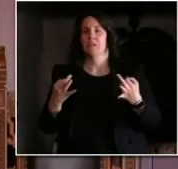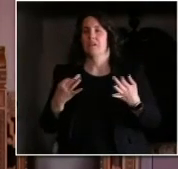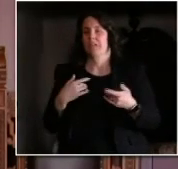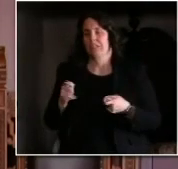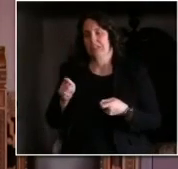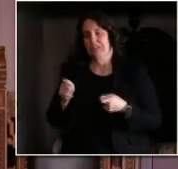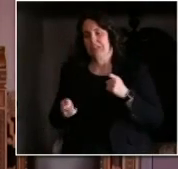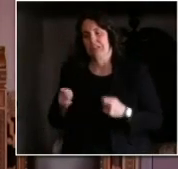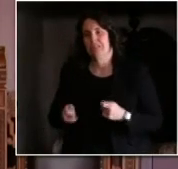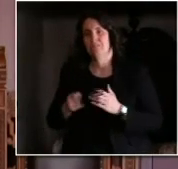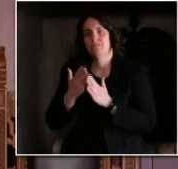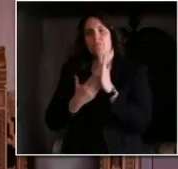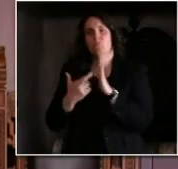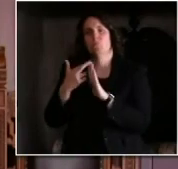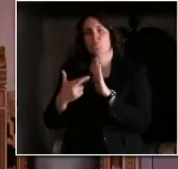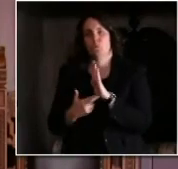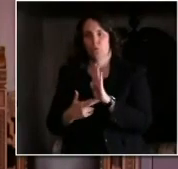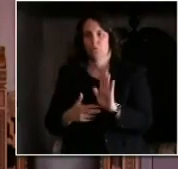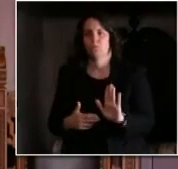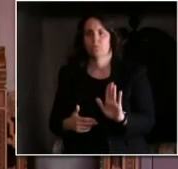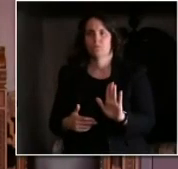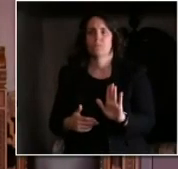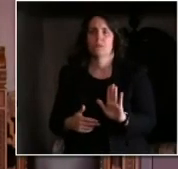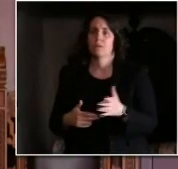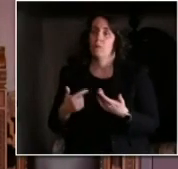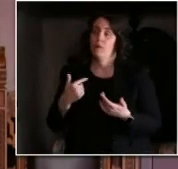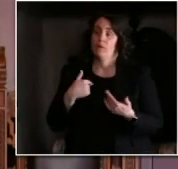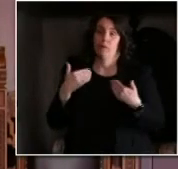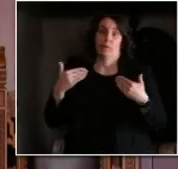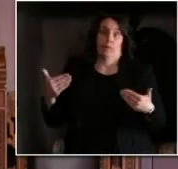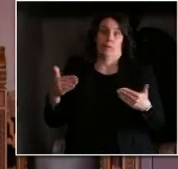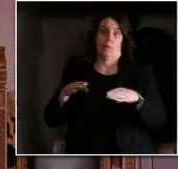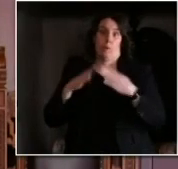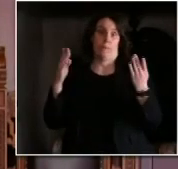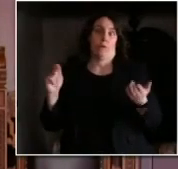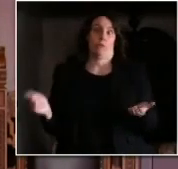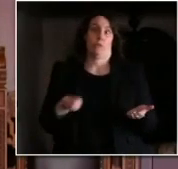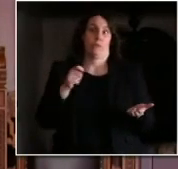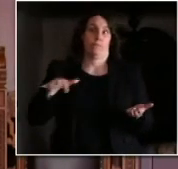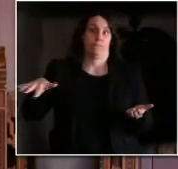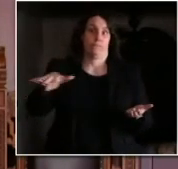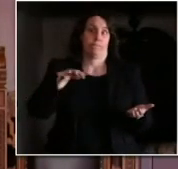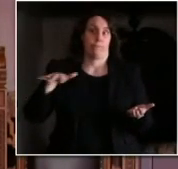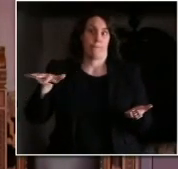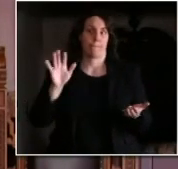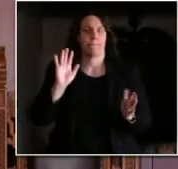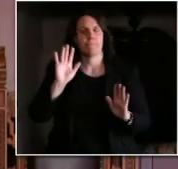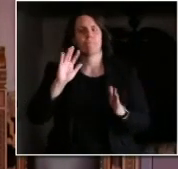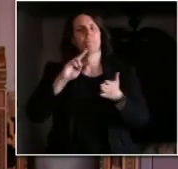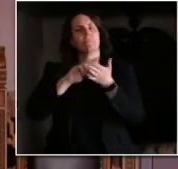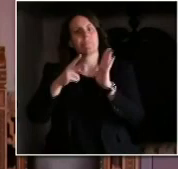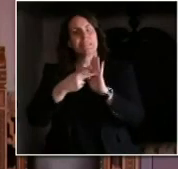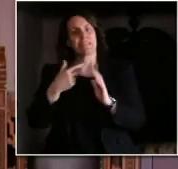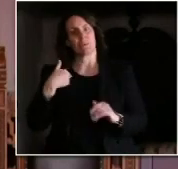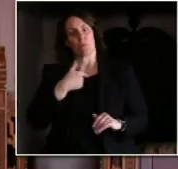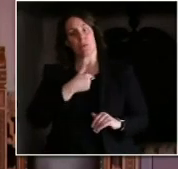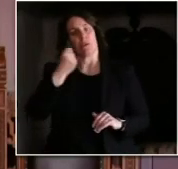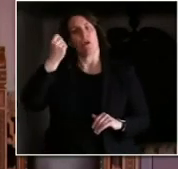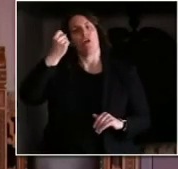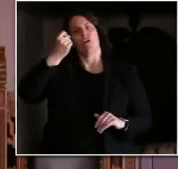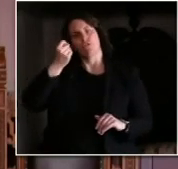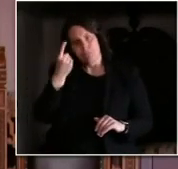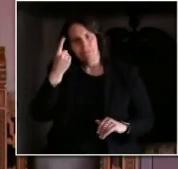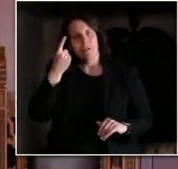that change. It shows, I think, I think that we understand that reasonable solutions